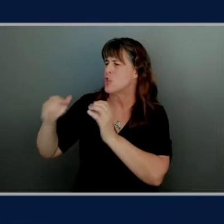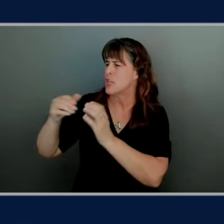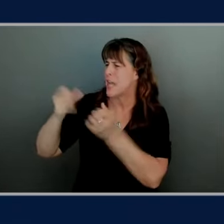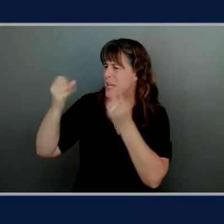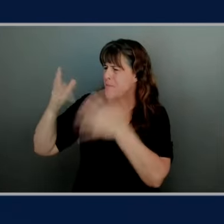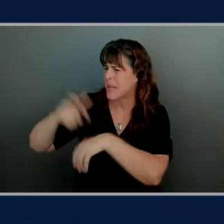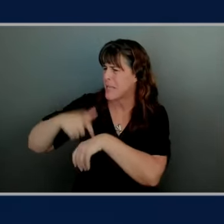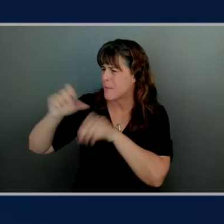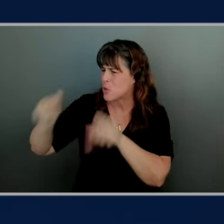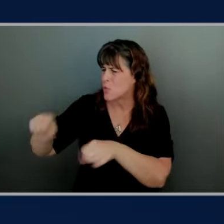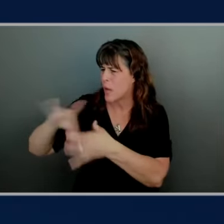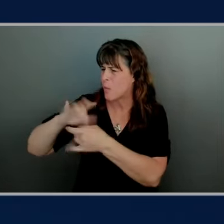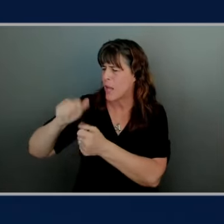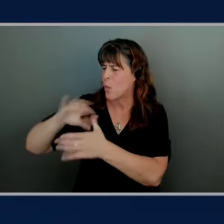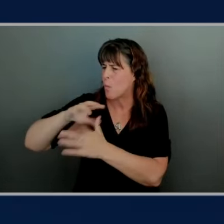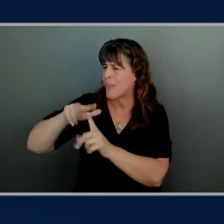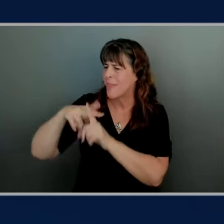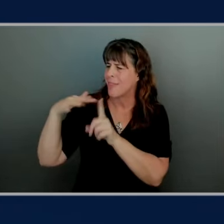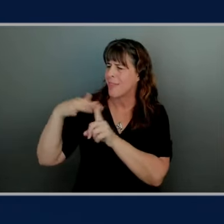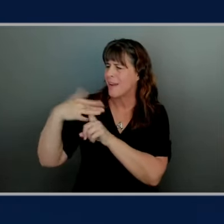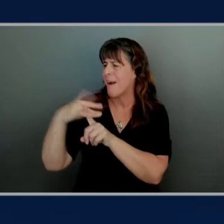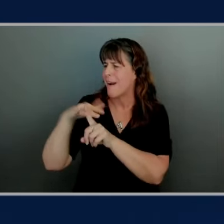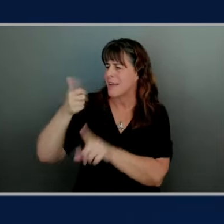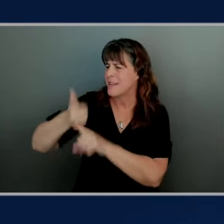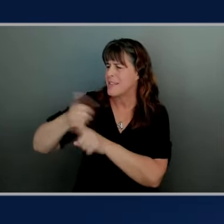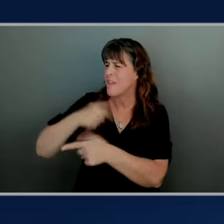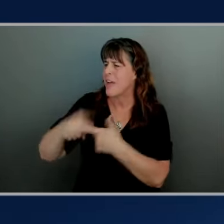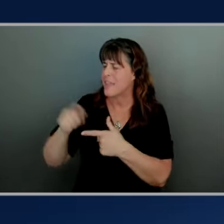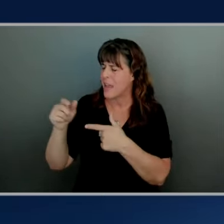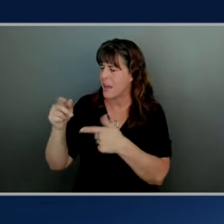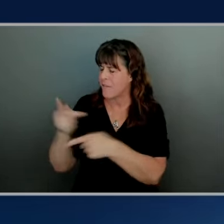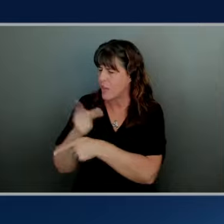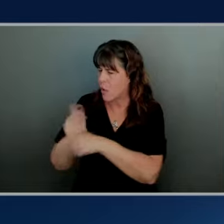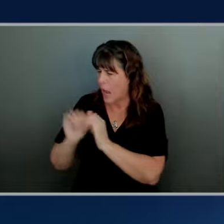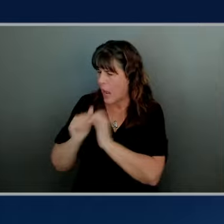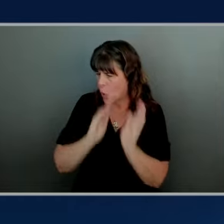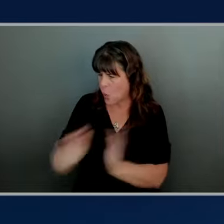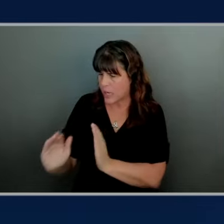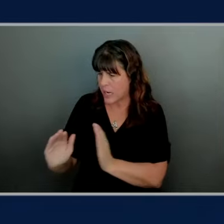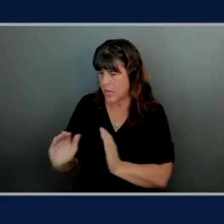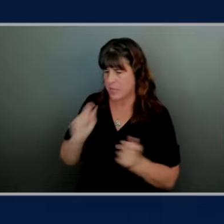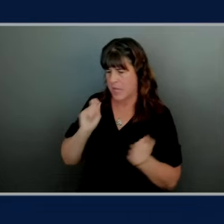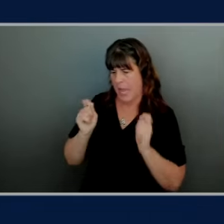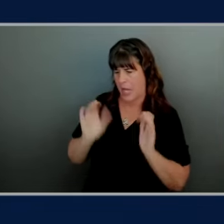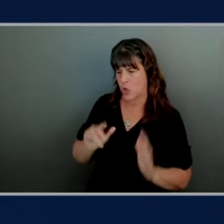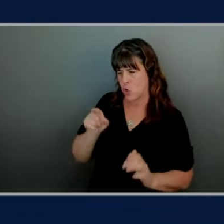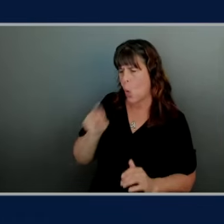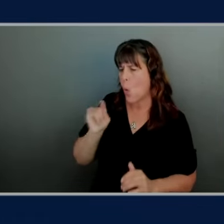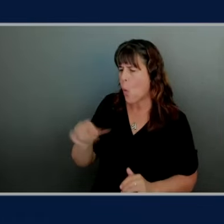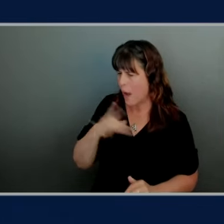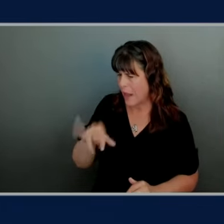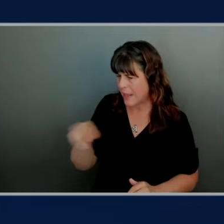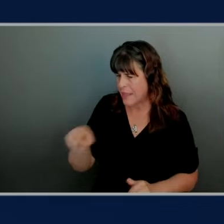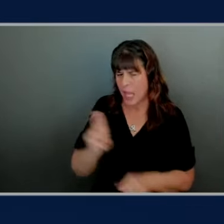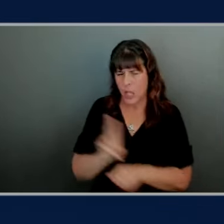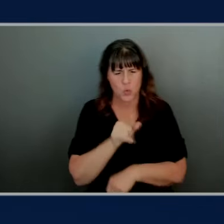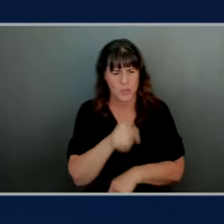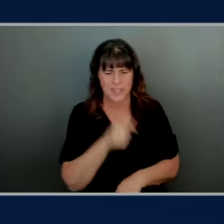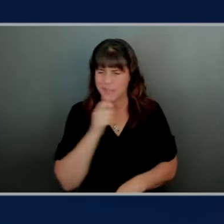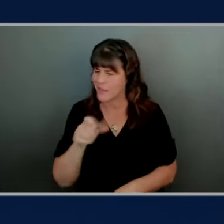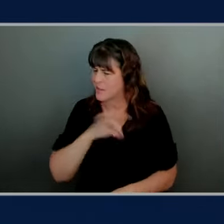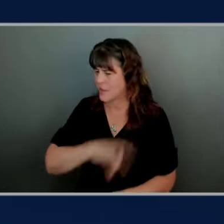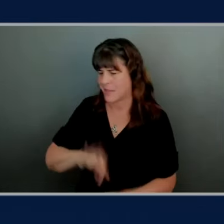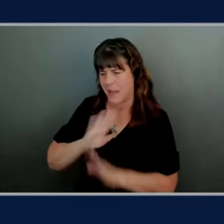corpus of content and then organize that in a way where our editor can go through and say I like that I think I should use that this is unhelpful it's maybe